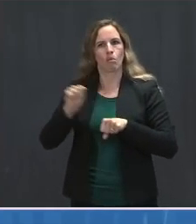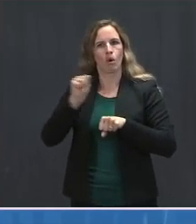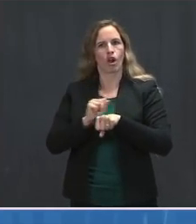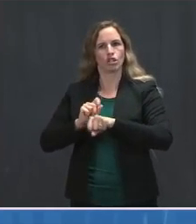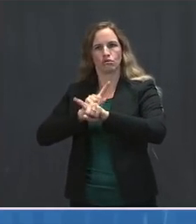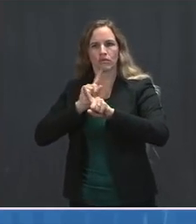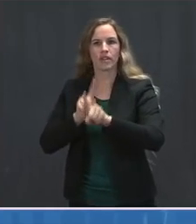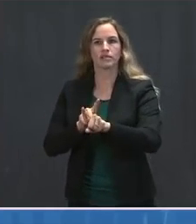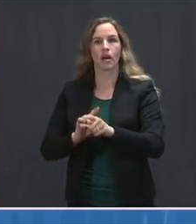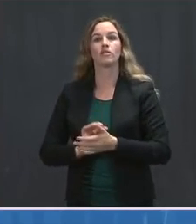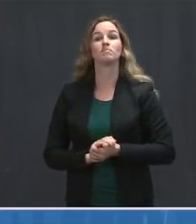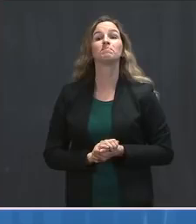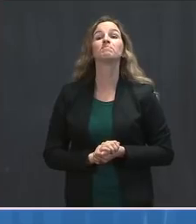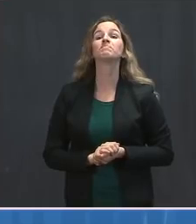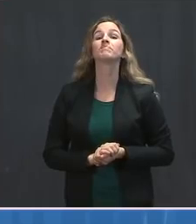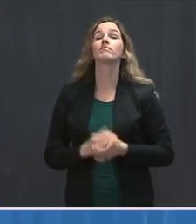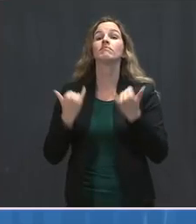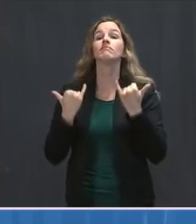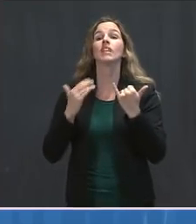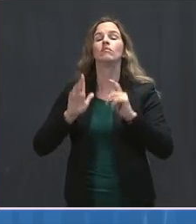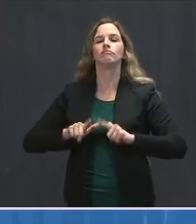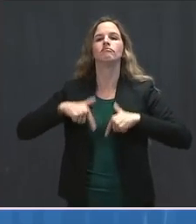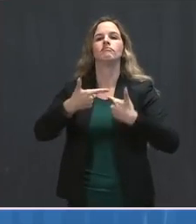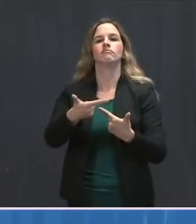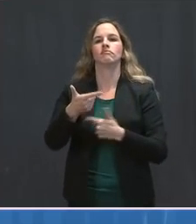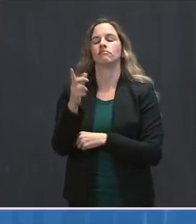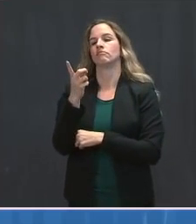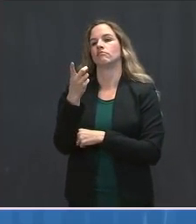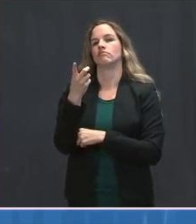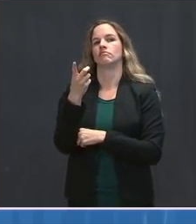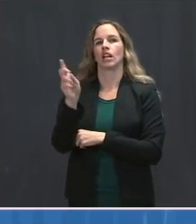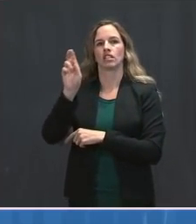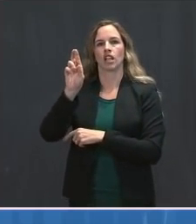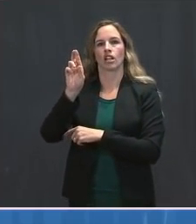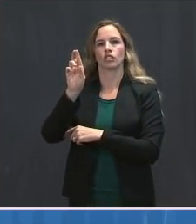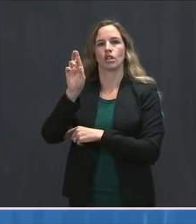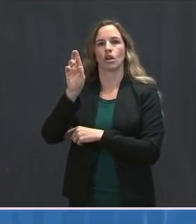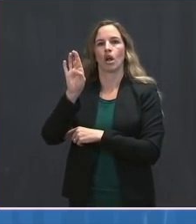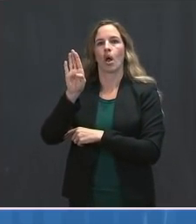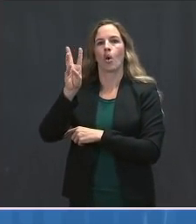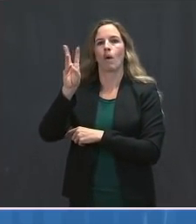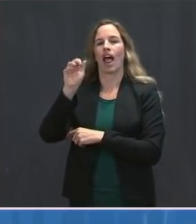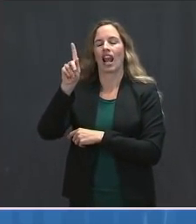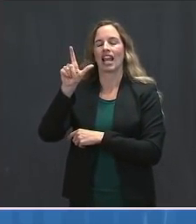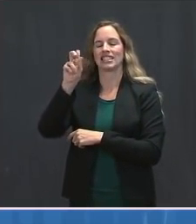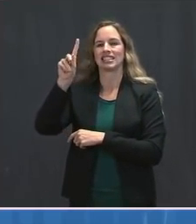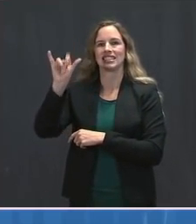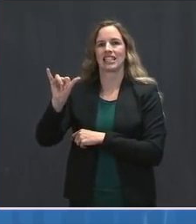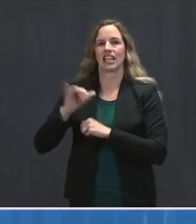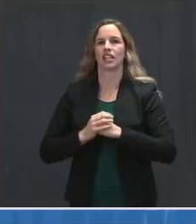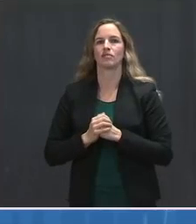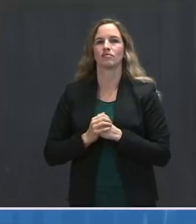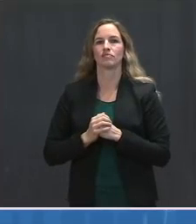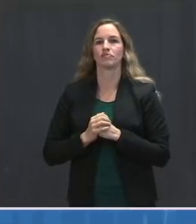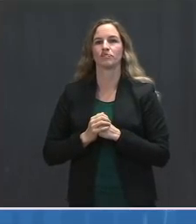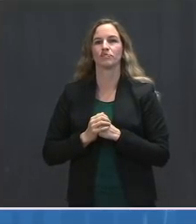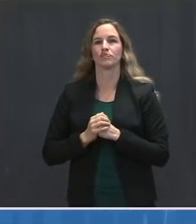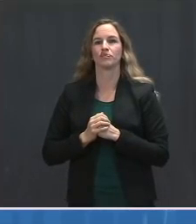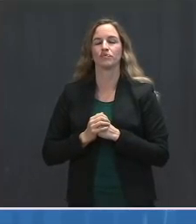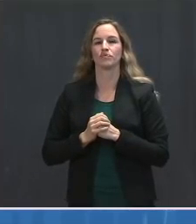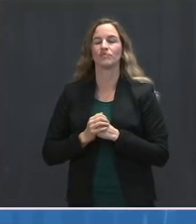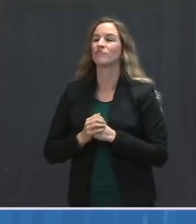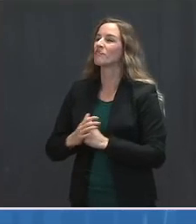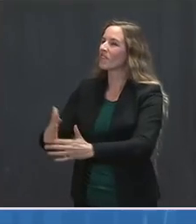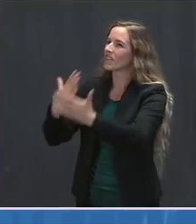With that, I will turn it over to Dr. Walensky. Dr. Thank you very much. I'm glad to be back with you today. Let's start with a